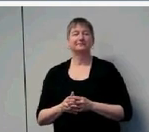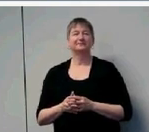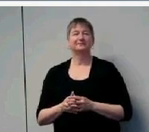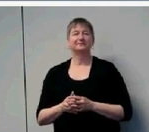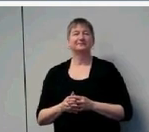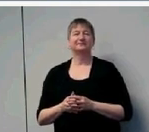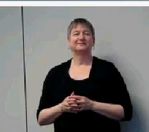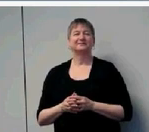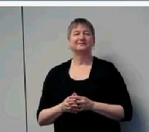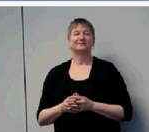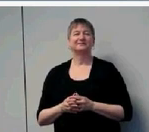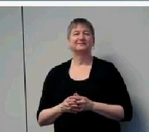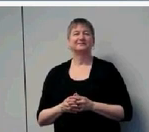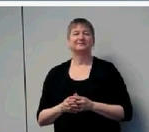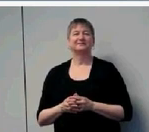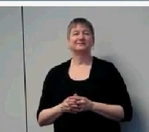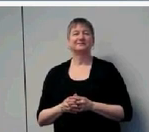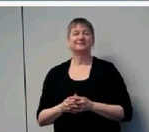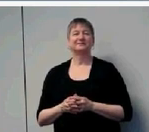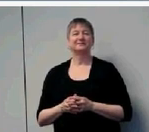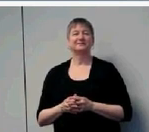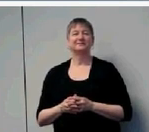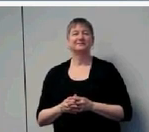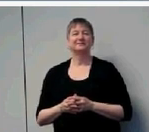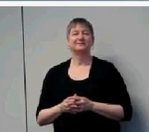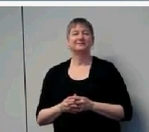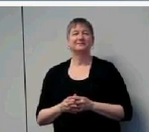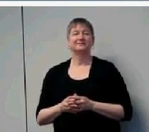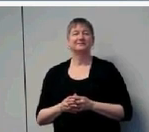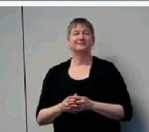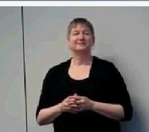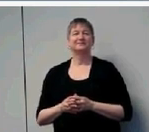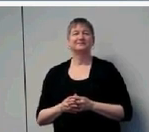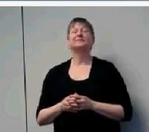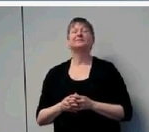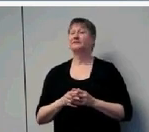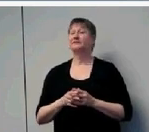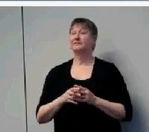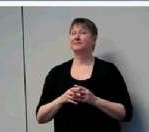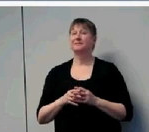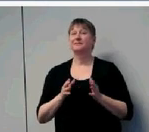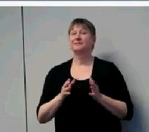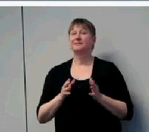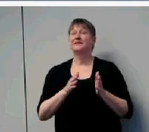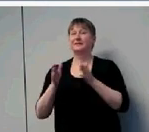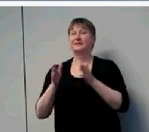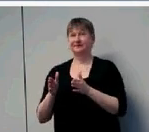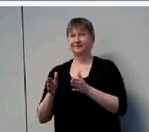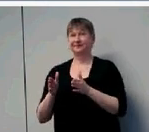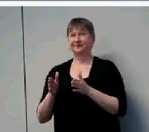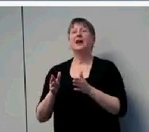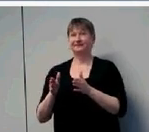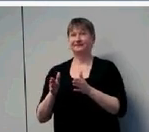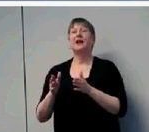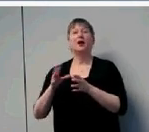He's thinking about flowers. Yeah. Yeah. Yeah. Now, this little one was actually in another